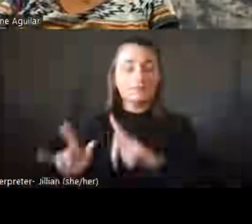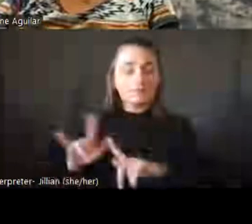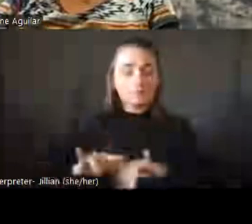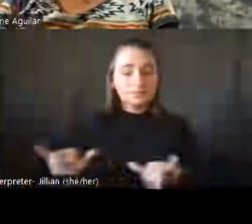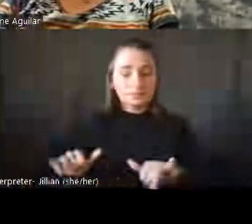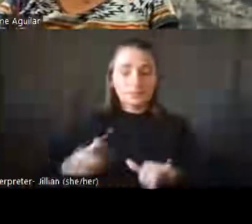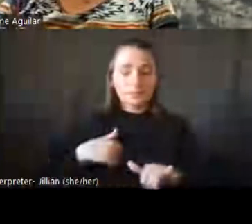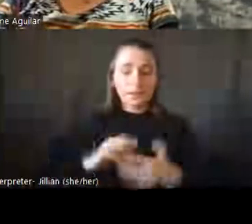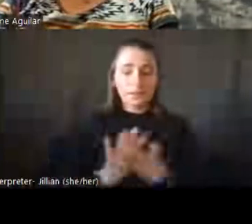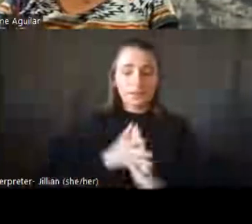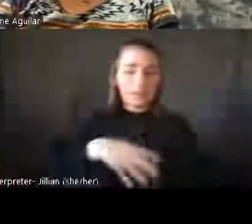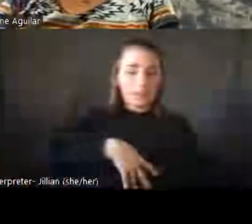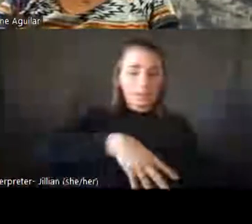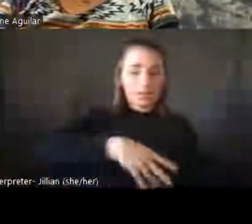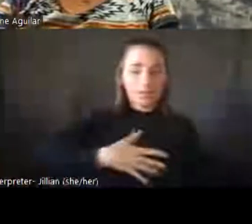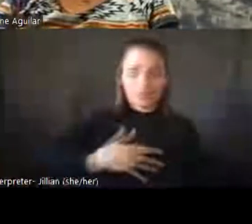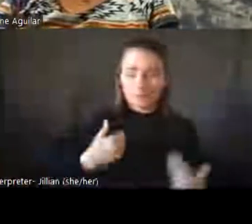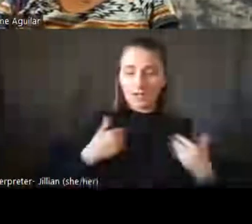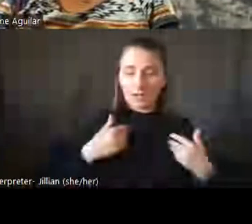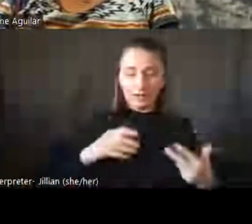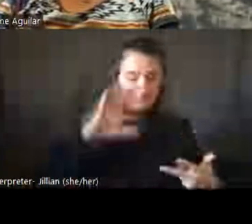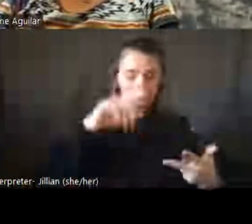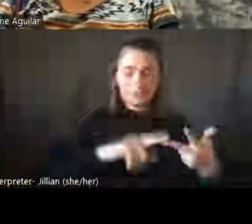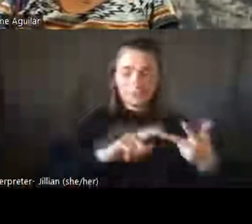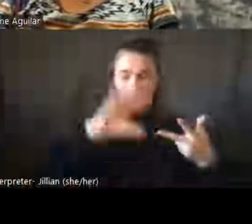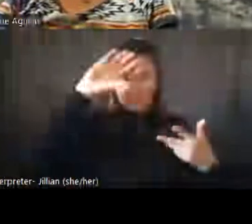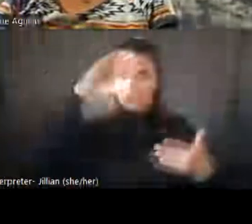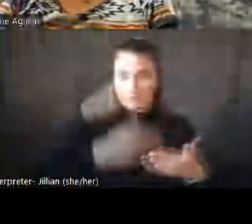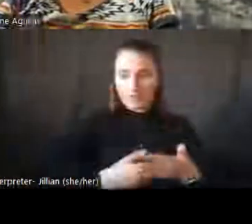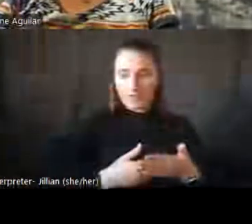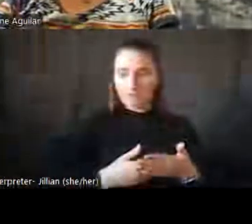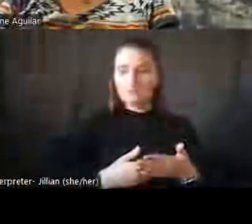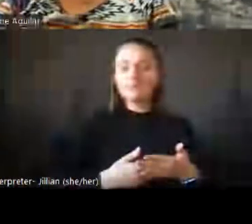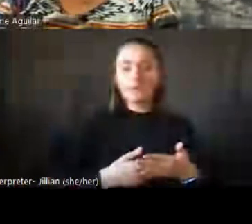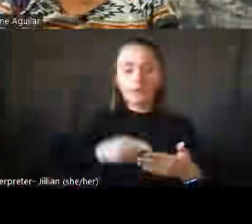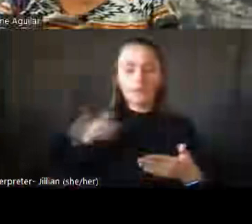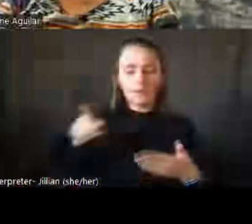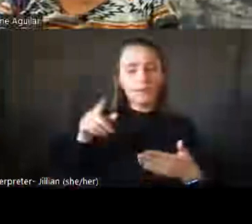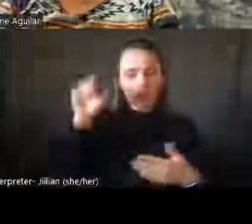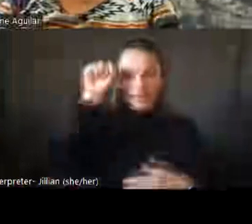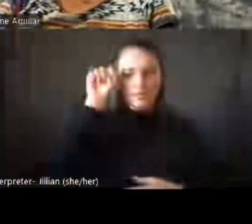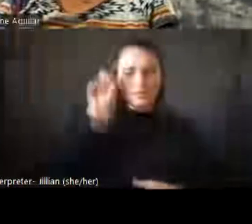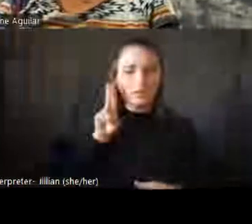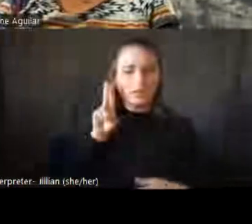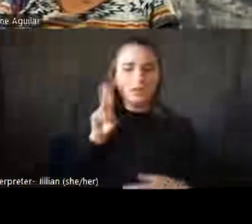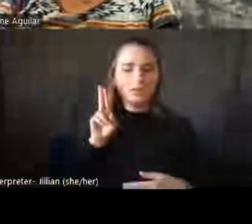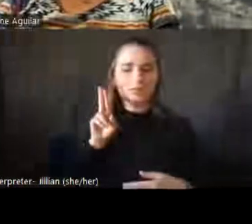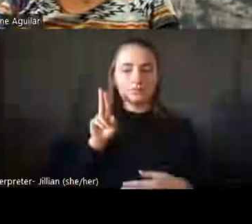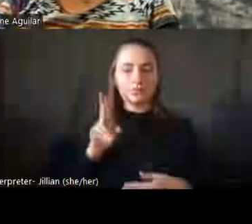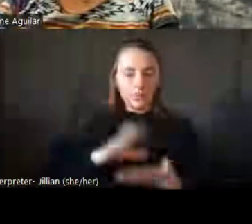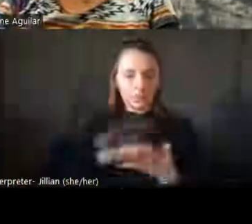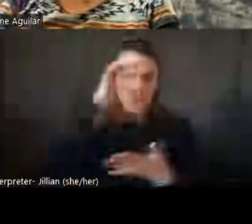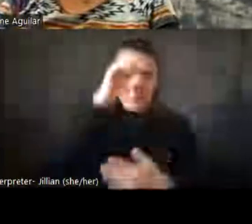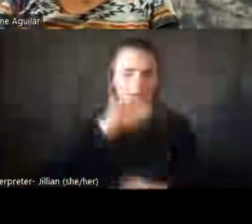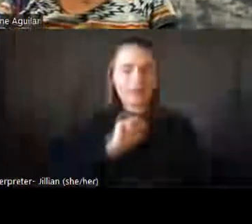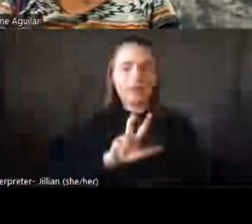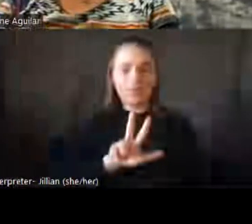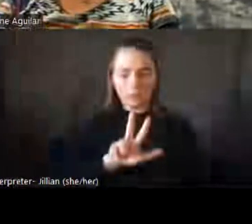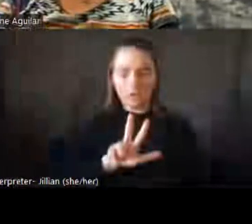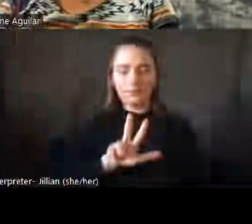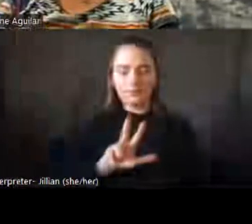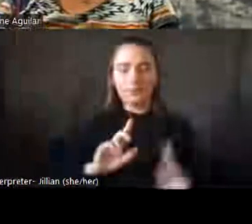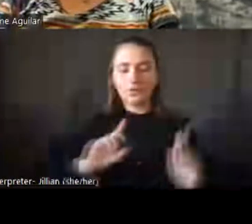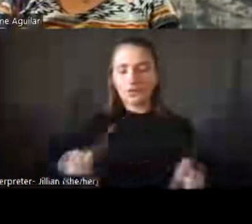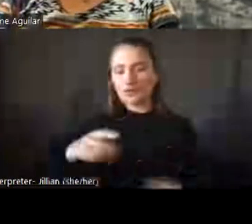I had gotten pregnant with my son and didn't know that he was on the spectrum until he was three years old. So we took him to Head Start